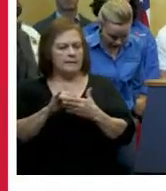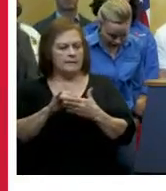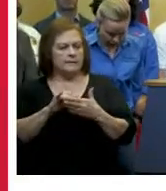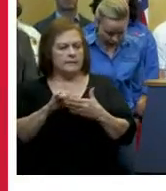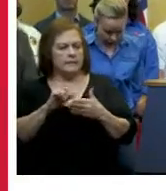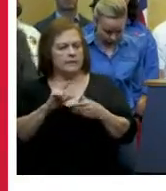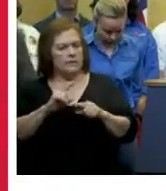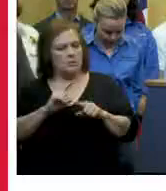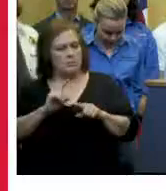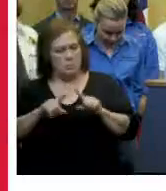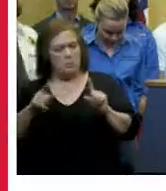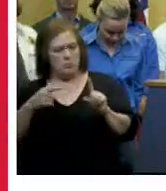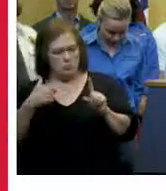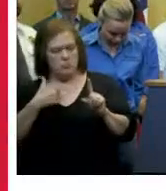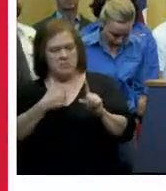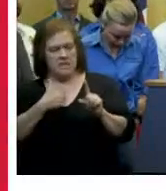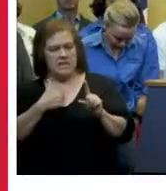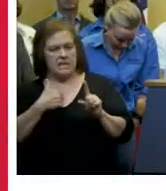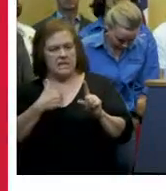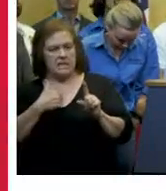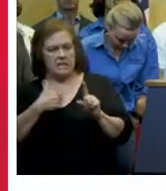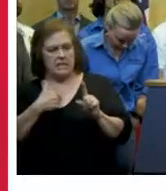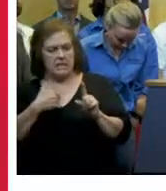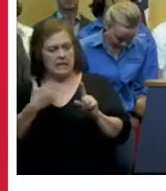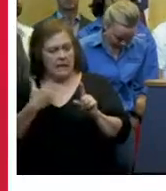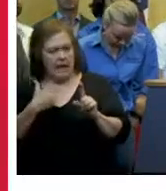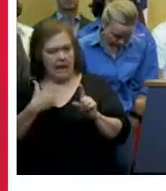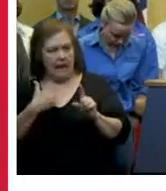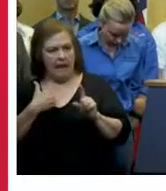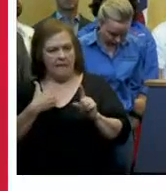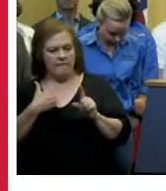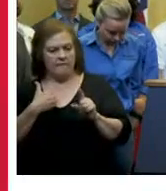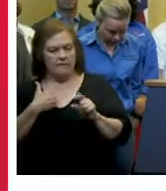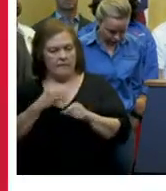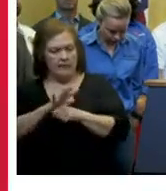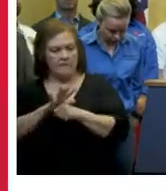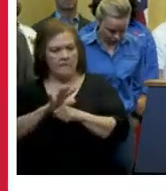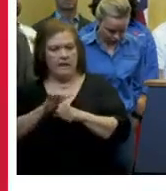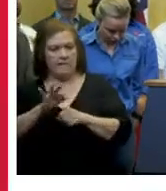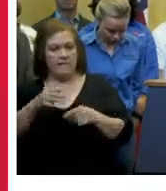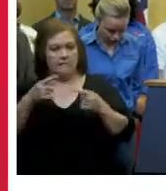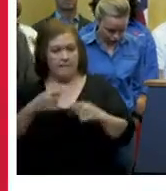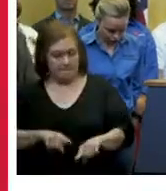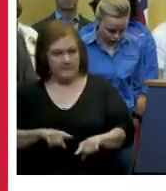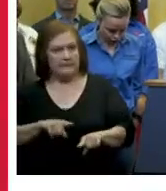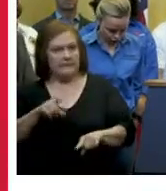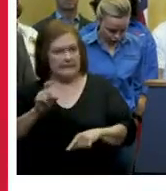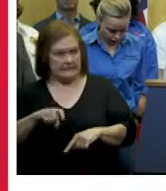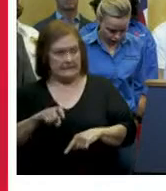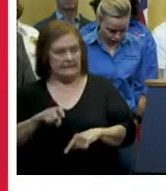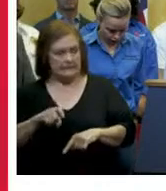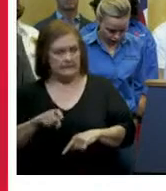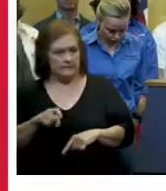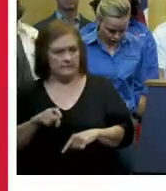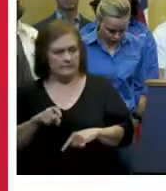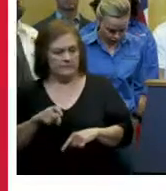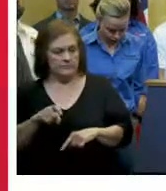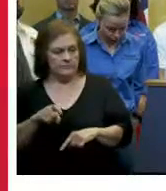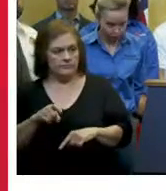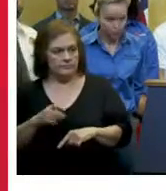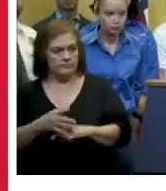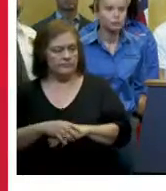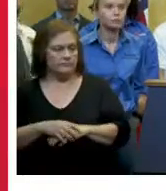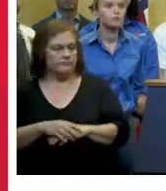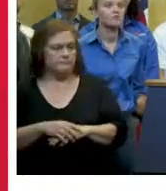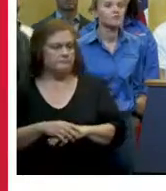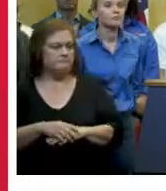cushion and redundancy in terms what we would need at a peak uh um need or or yeah